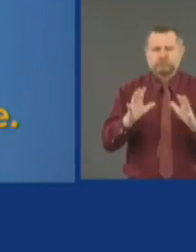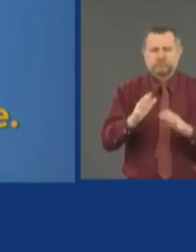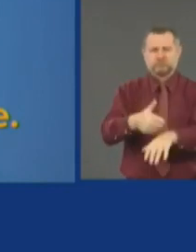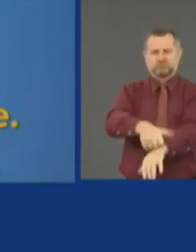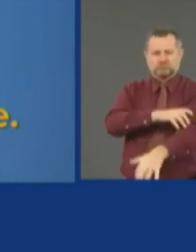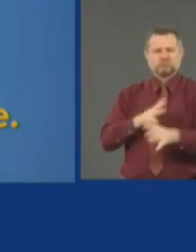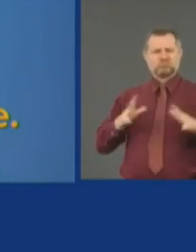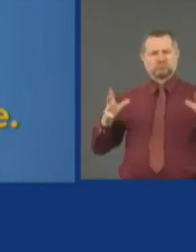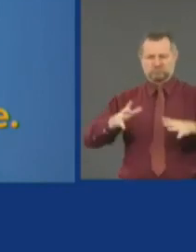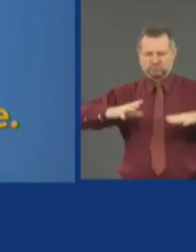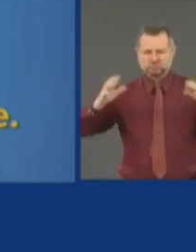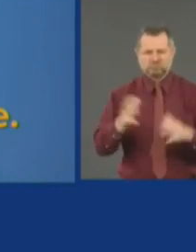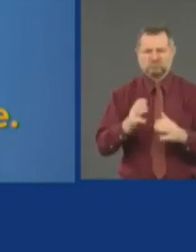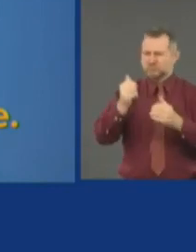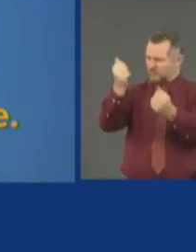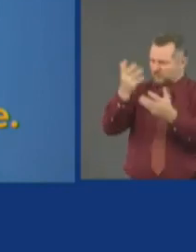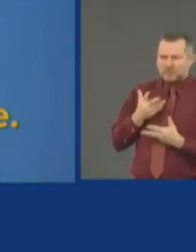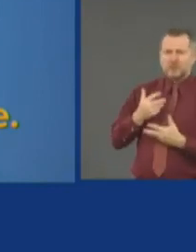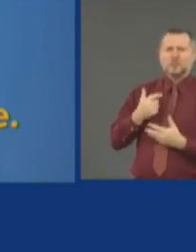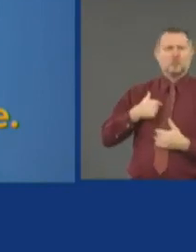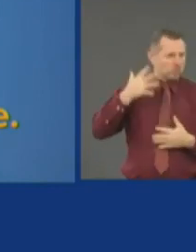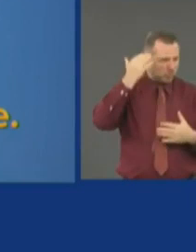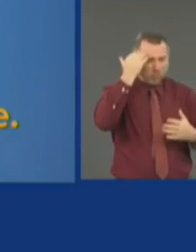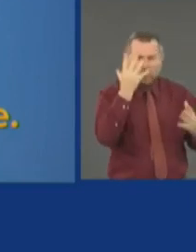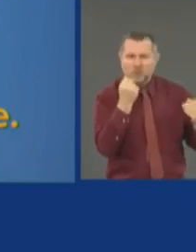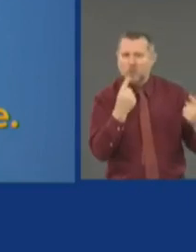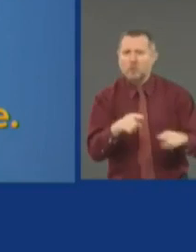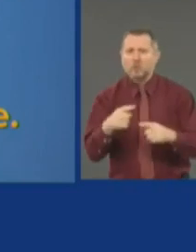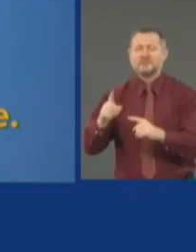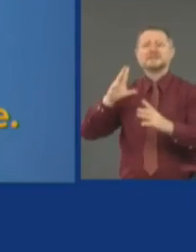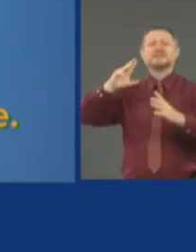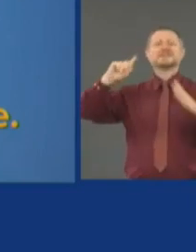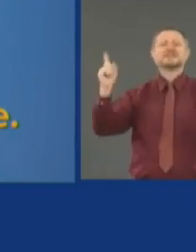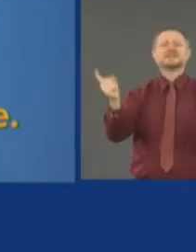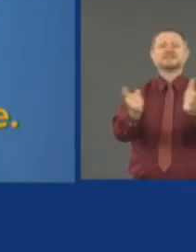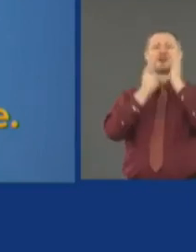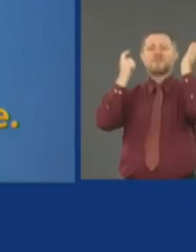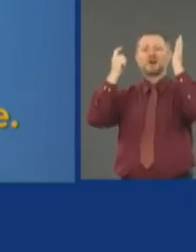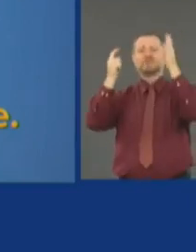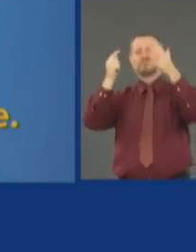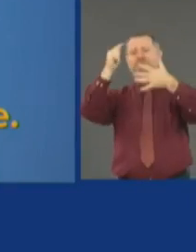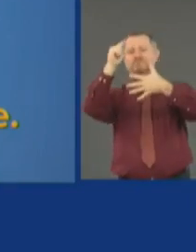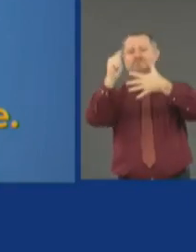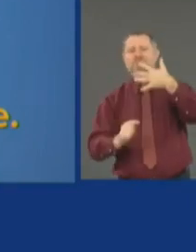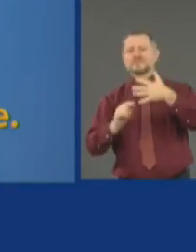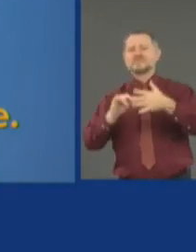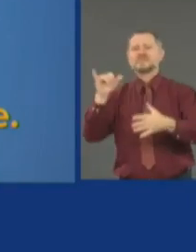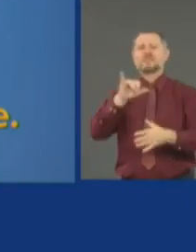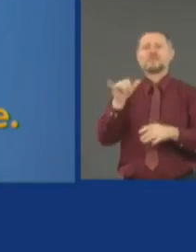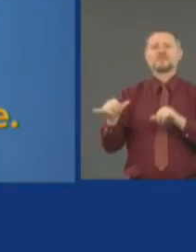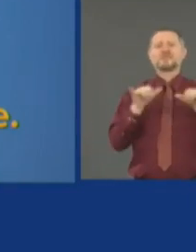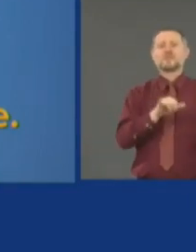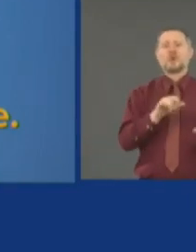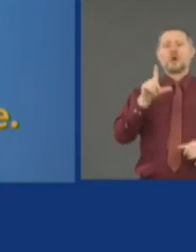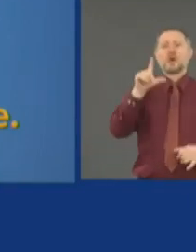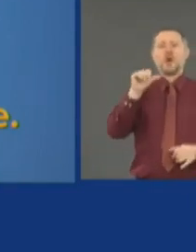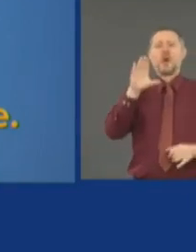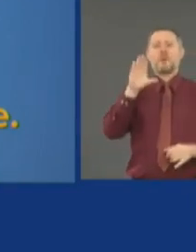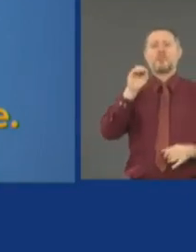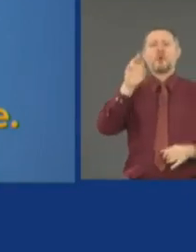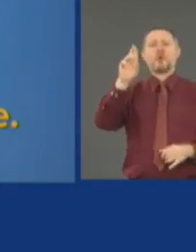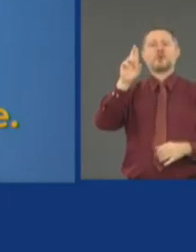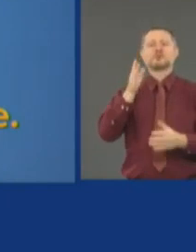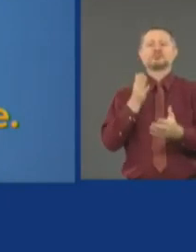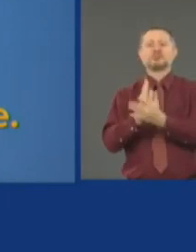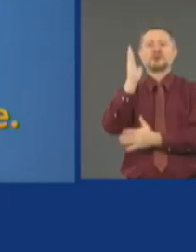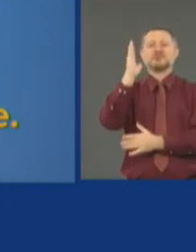that's when you see change. That was the labor rights reforms after the Triangle Shirtwaist